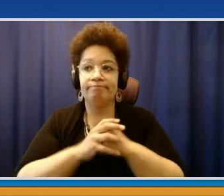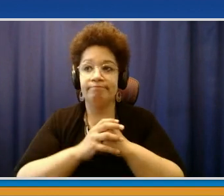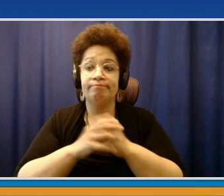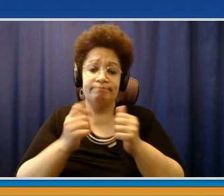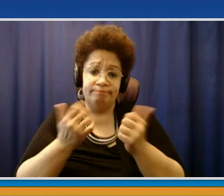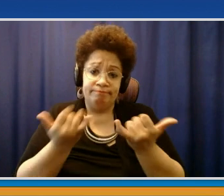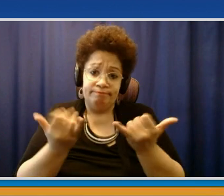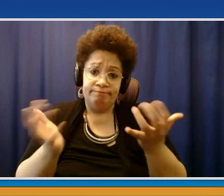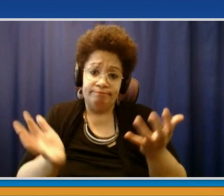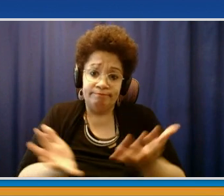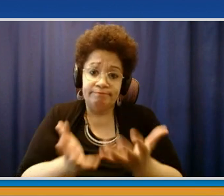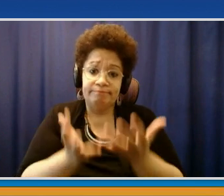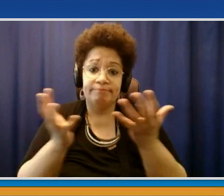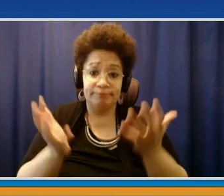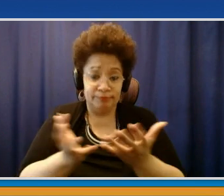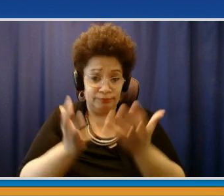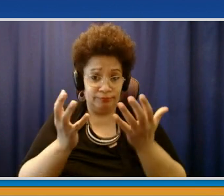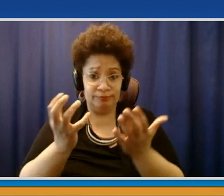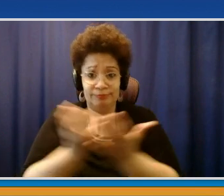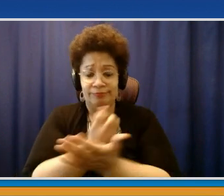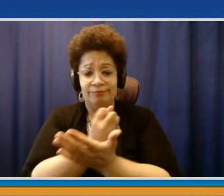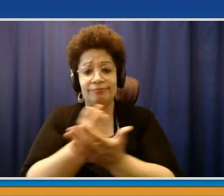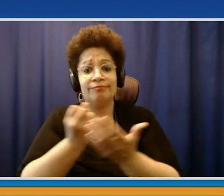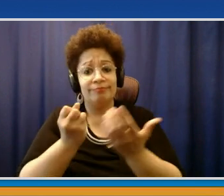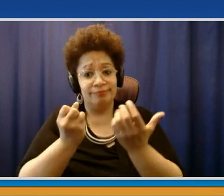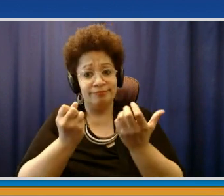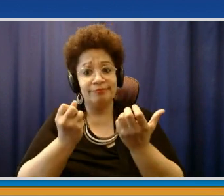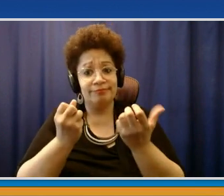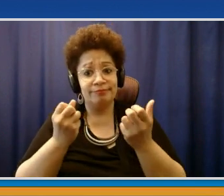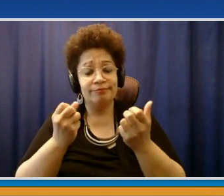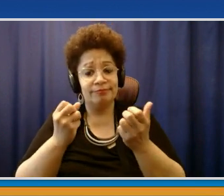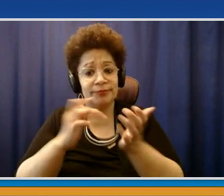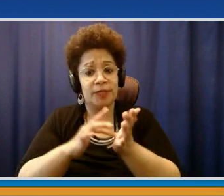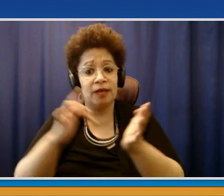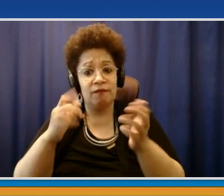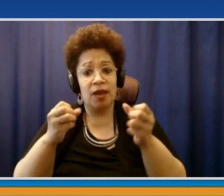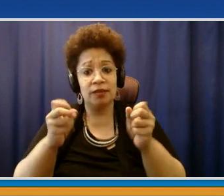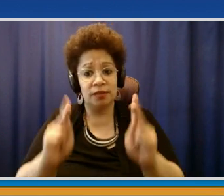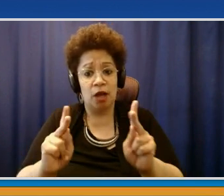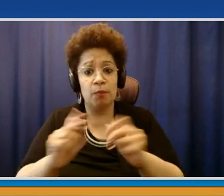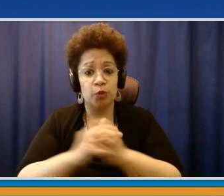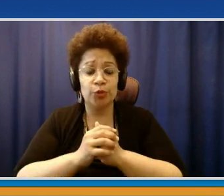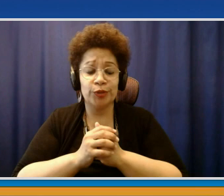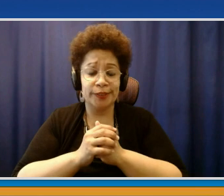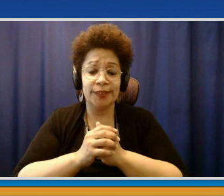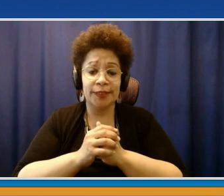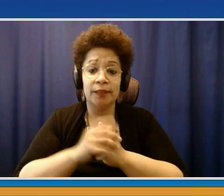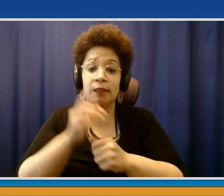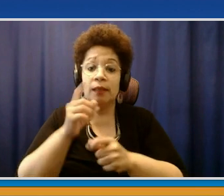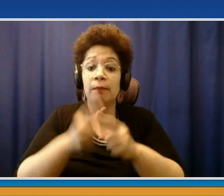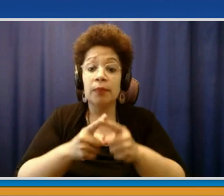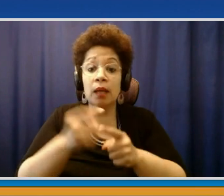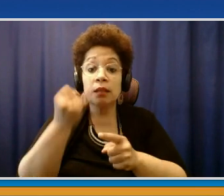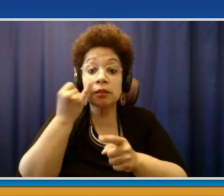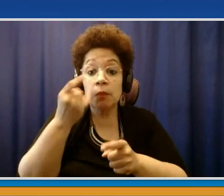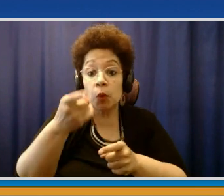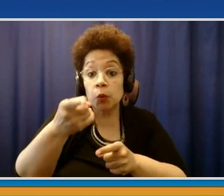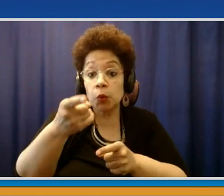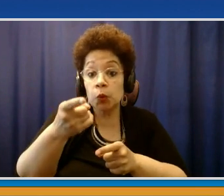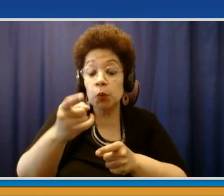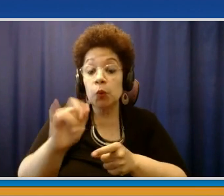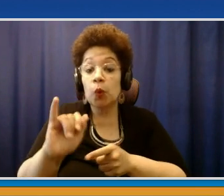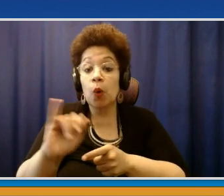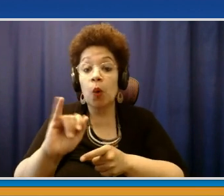opportunity. If you are a caregiver of someone that's homebound, you're eligible as well. So that can happen for you, again,